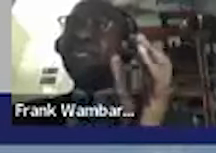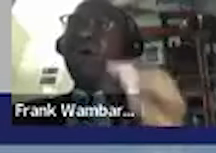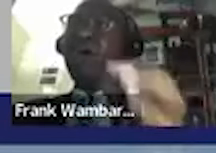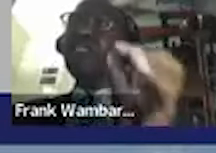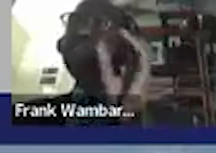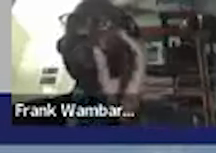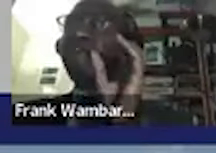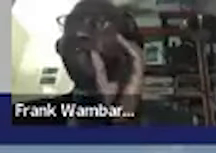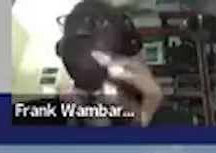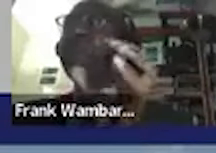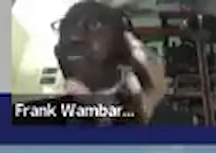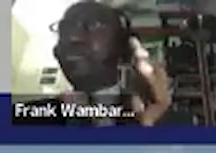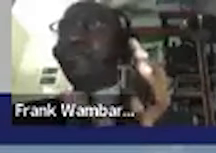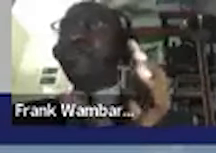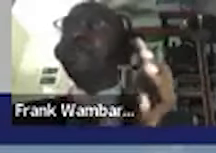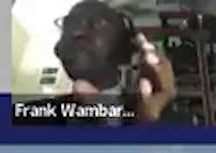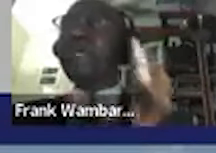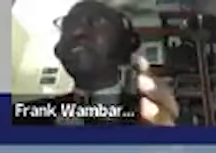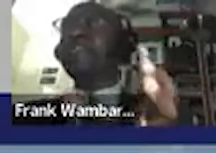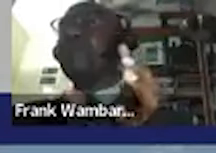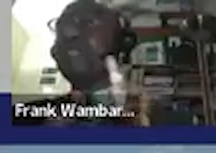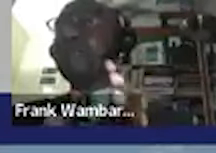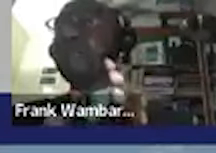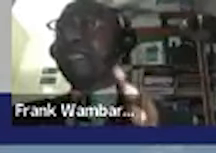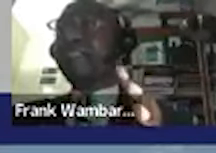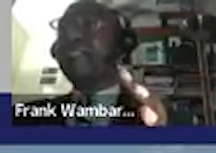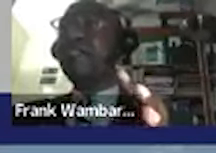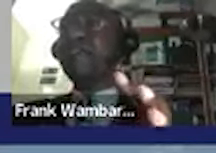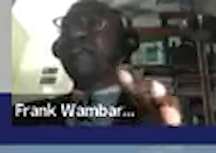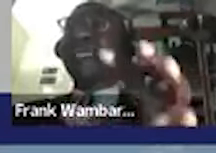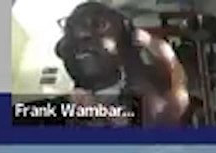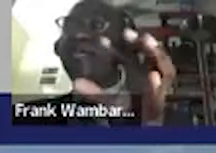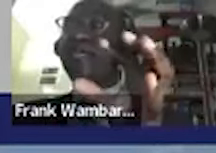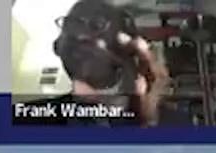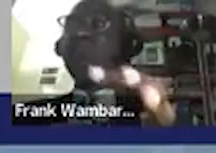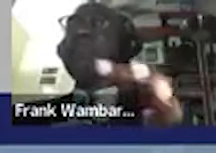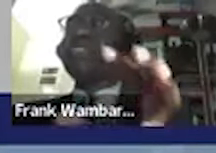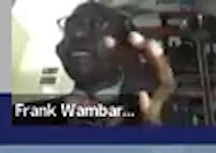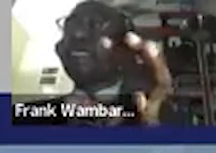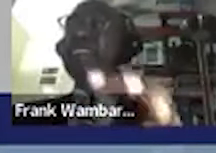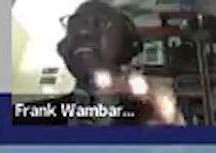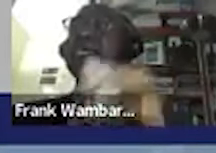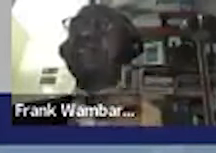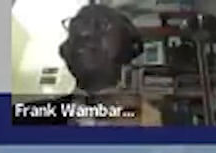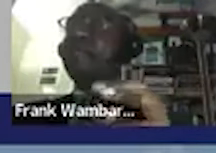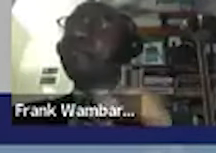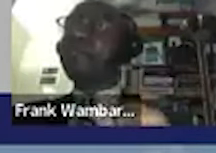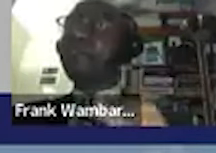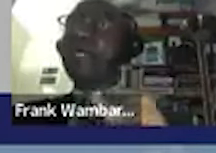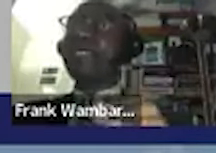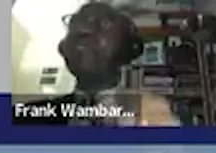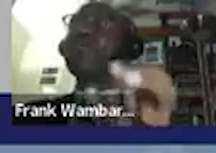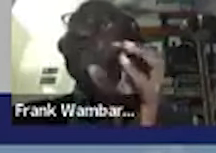there ought to be very punitive measures put in place for the recruitment agencies and